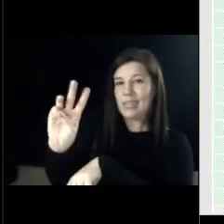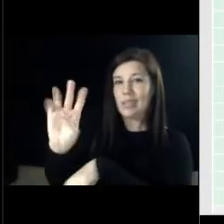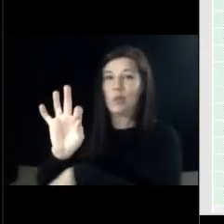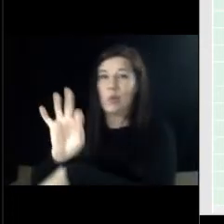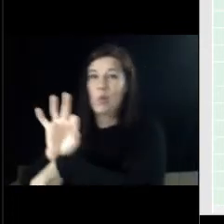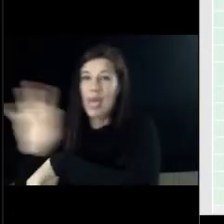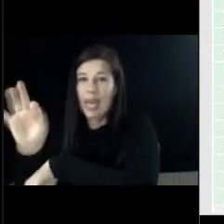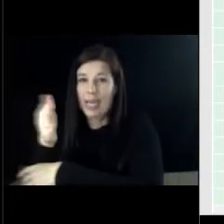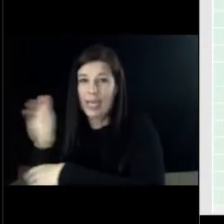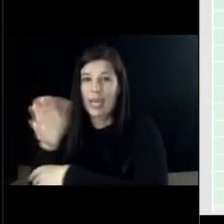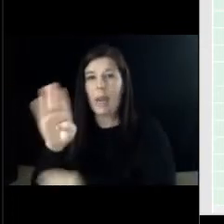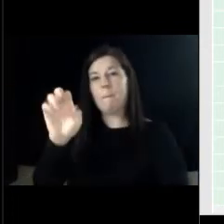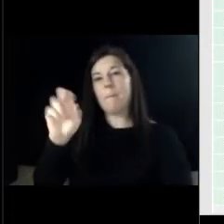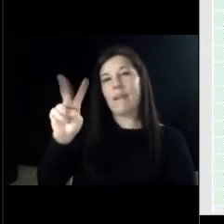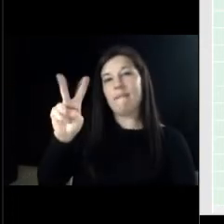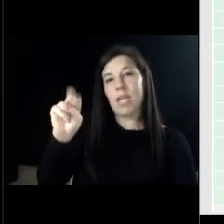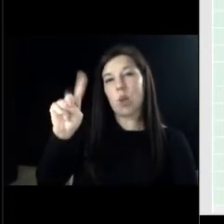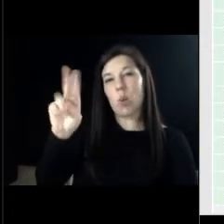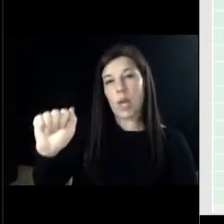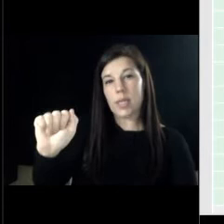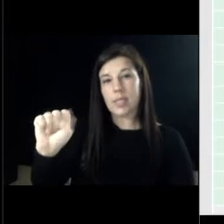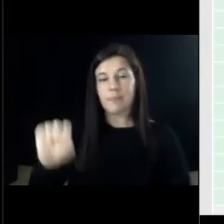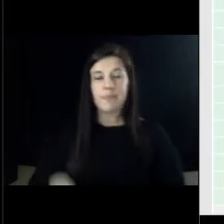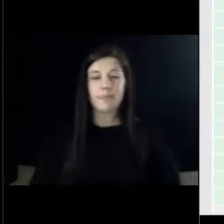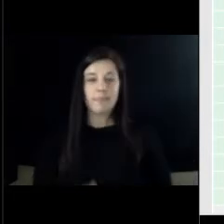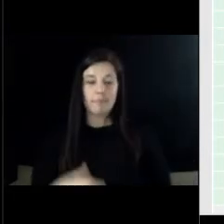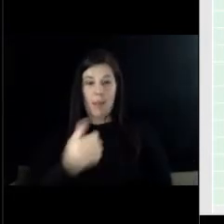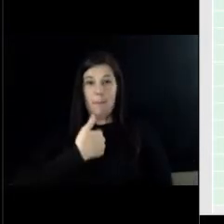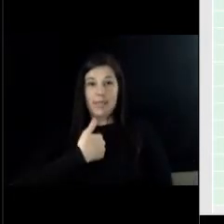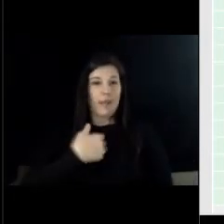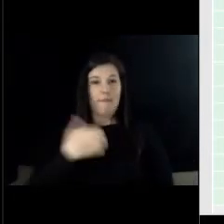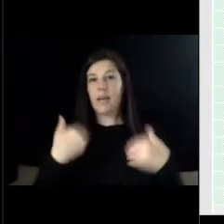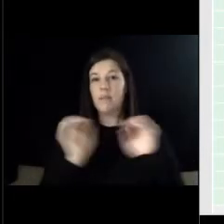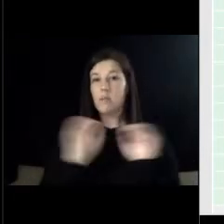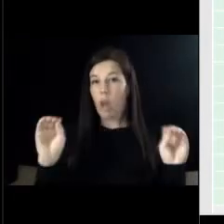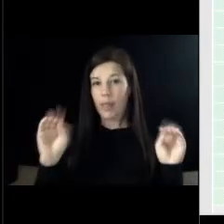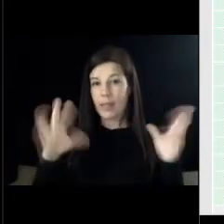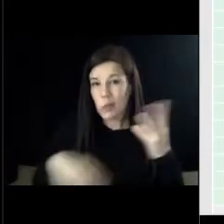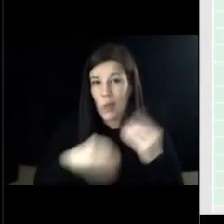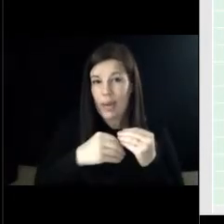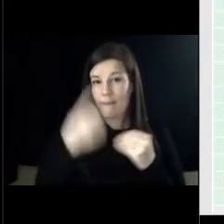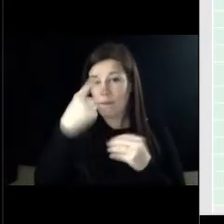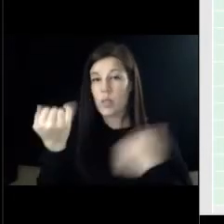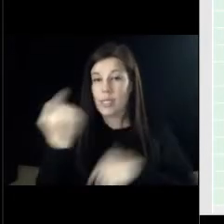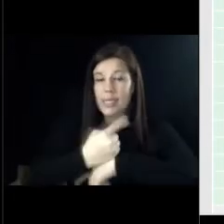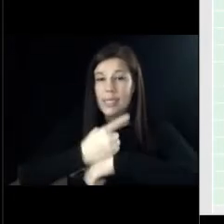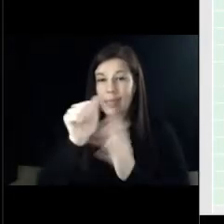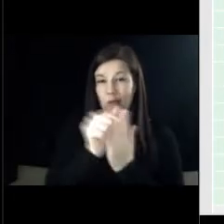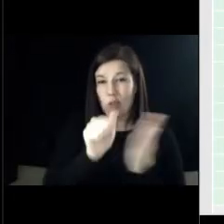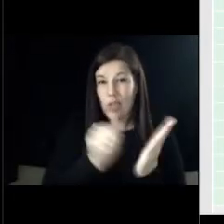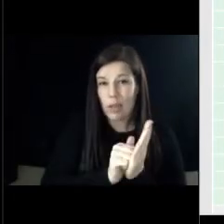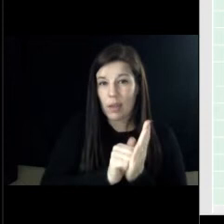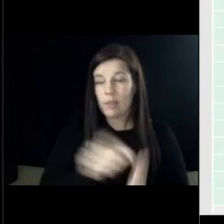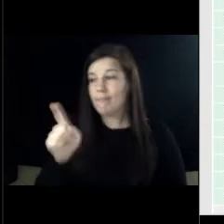thank you as for myself i have no updates or disclosures for today's agenda um commissioner